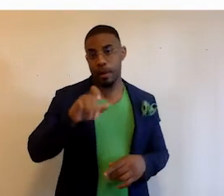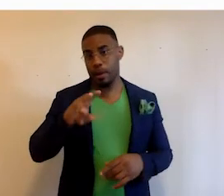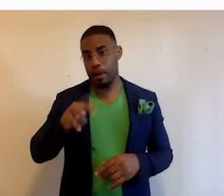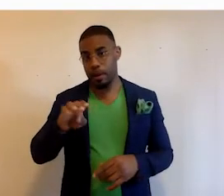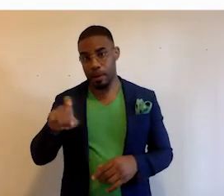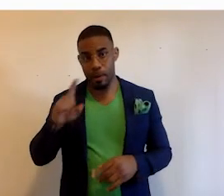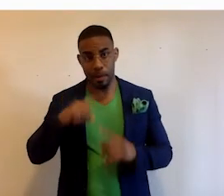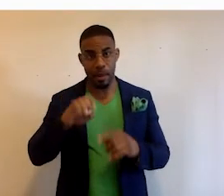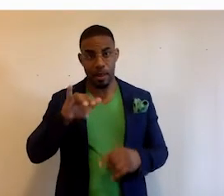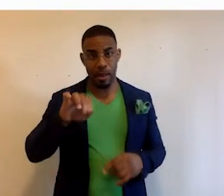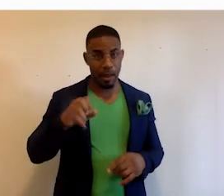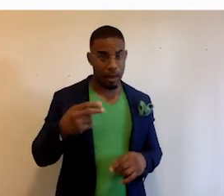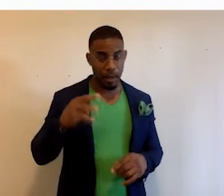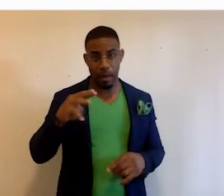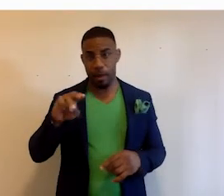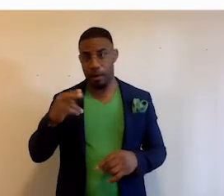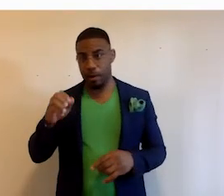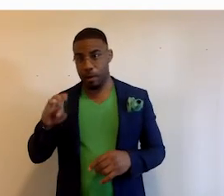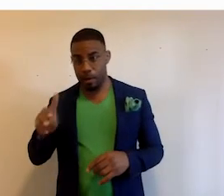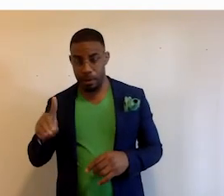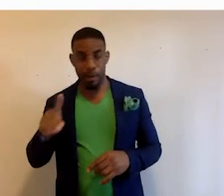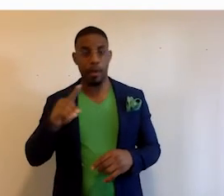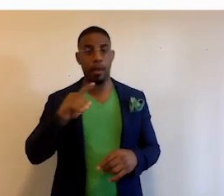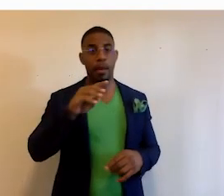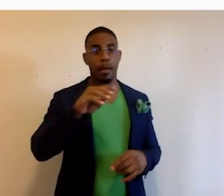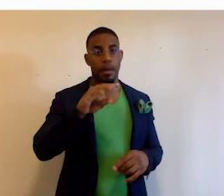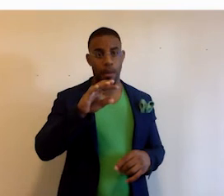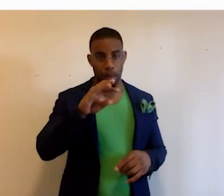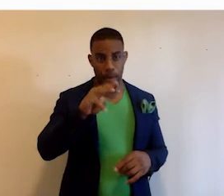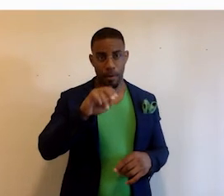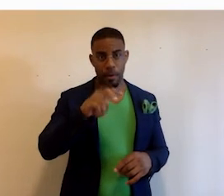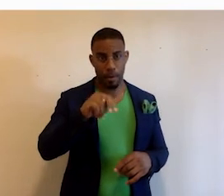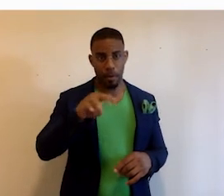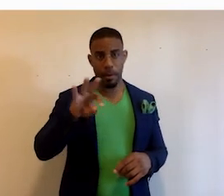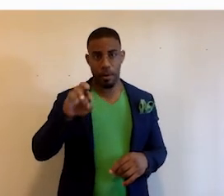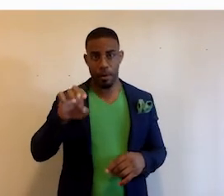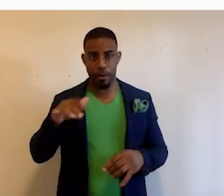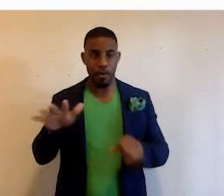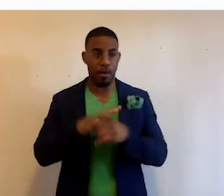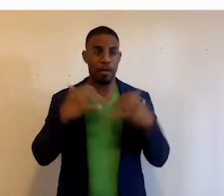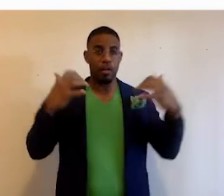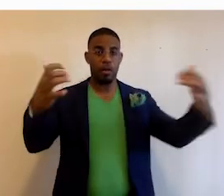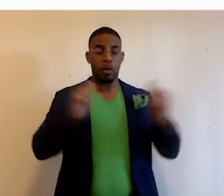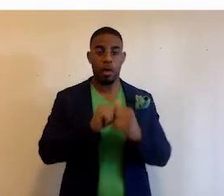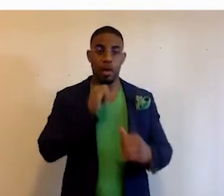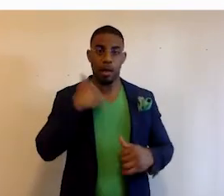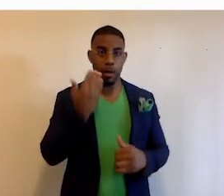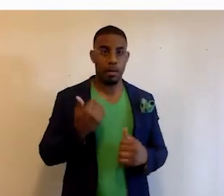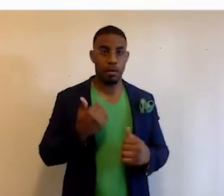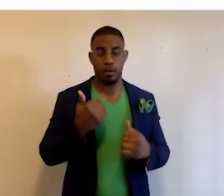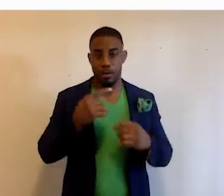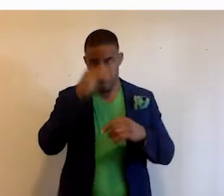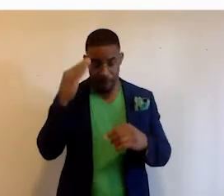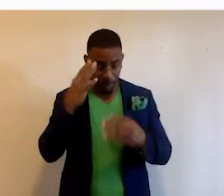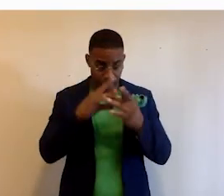but to Elijah Muhammad and Minister Farrakhan, who at the time was filling stadiums across the country with unapologetically Black messages